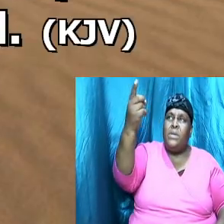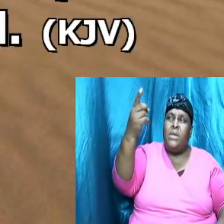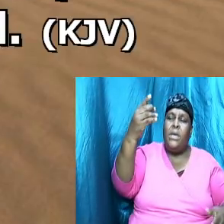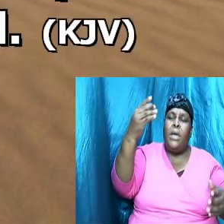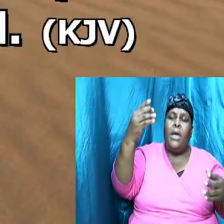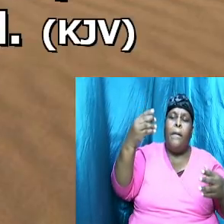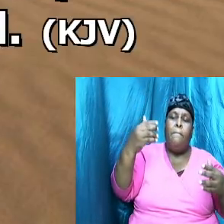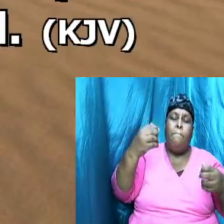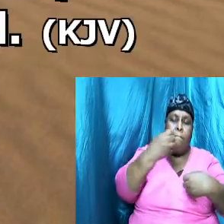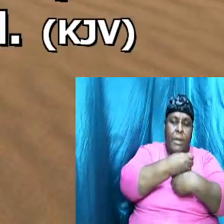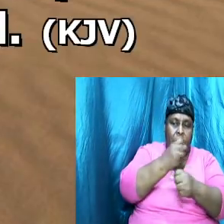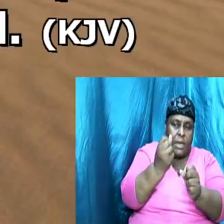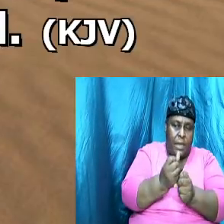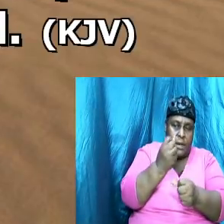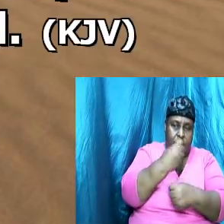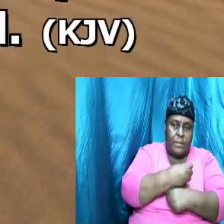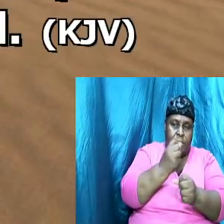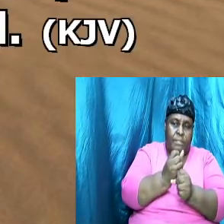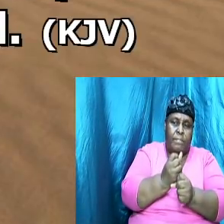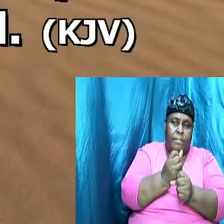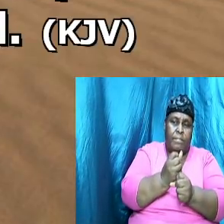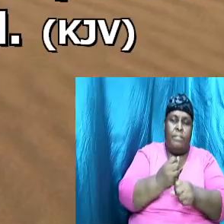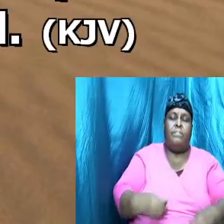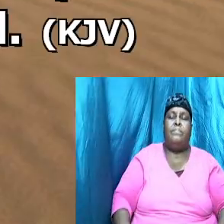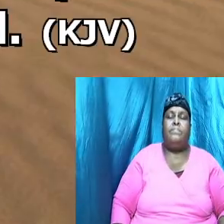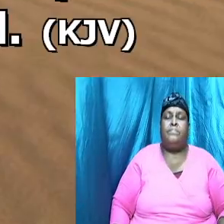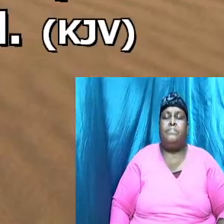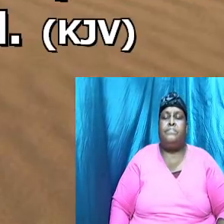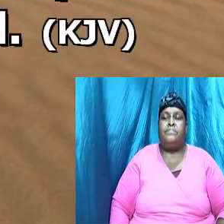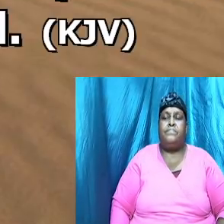he had formed